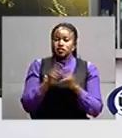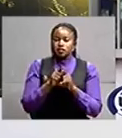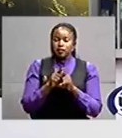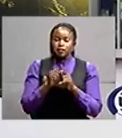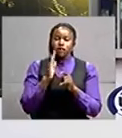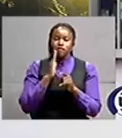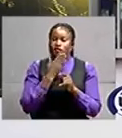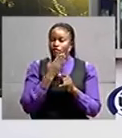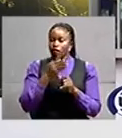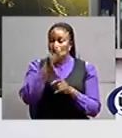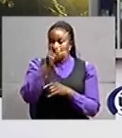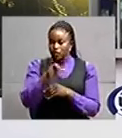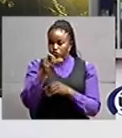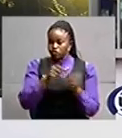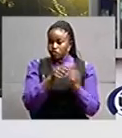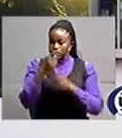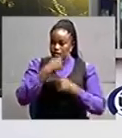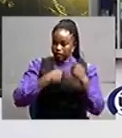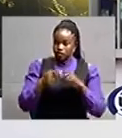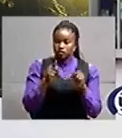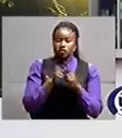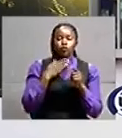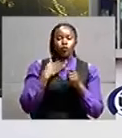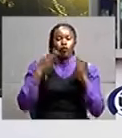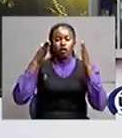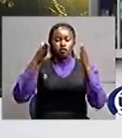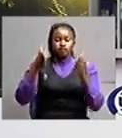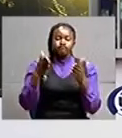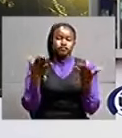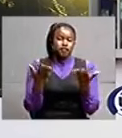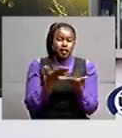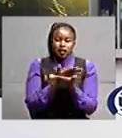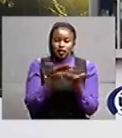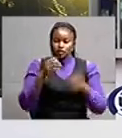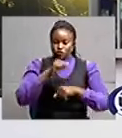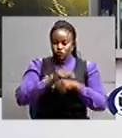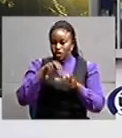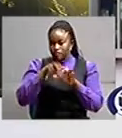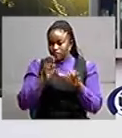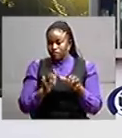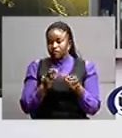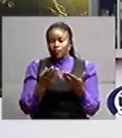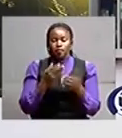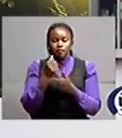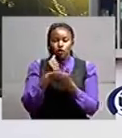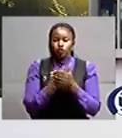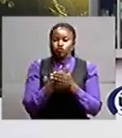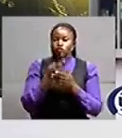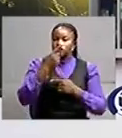disabilities. The move also targets earning school dropouts as a result of disability complications.